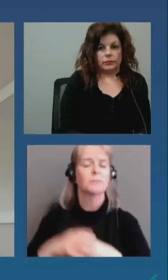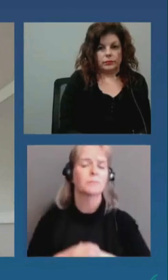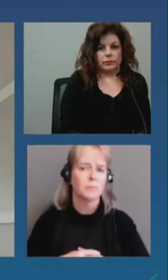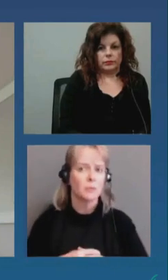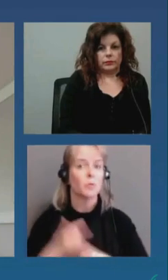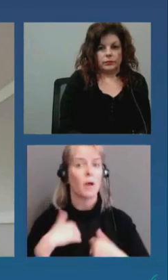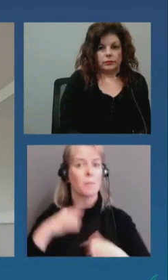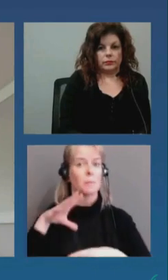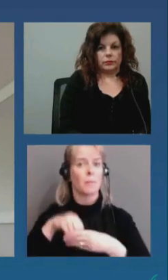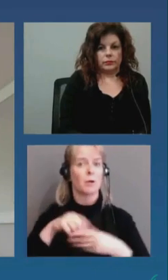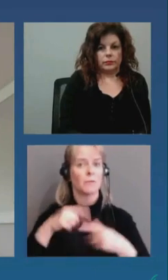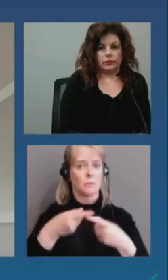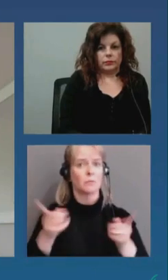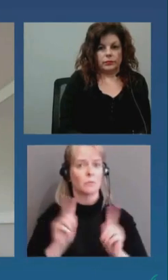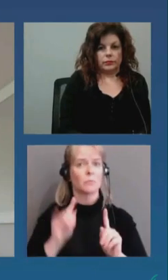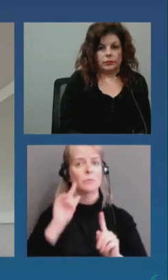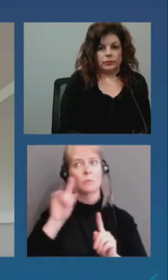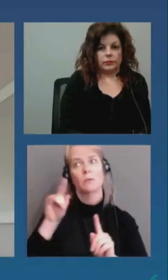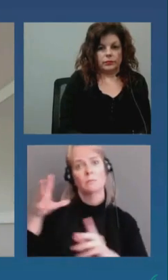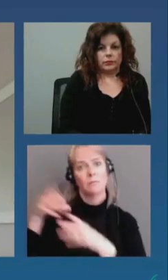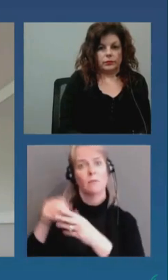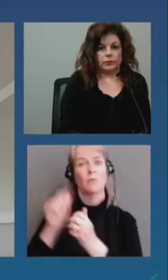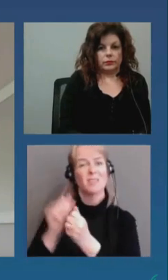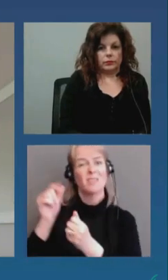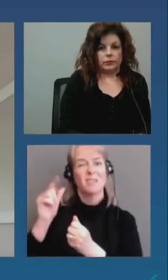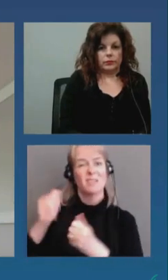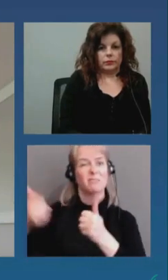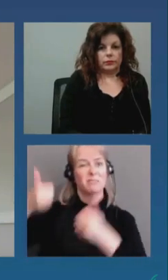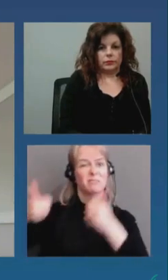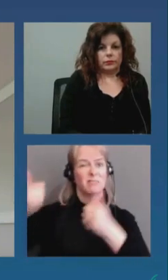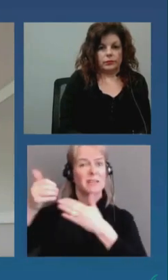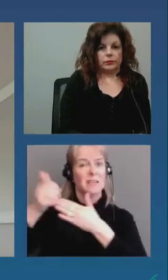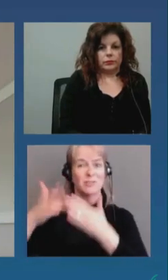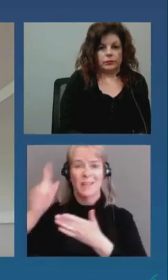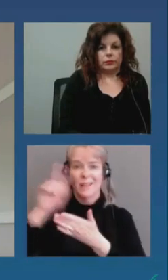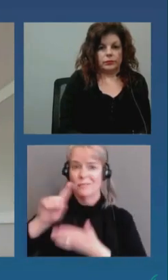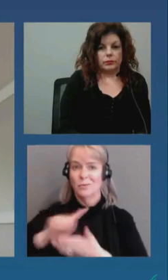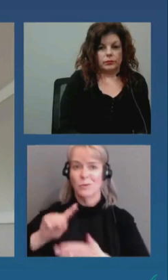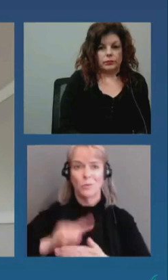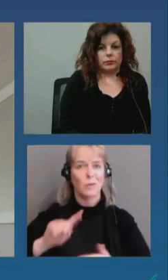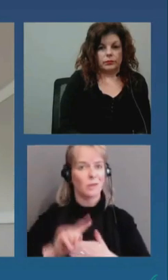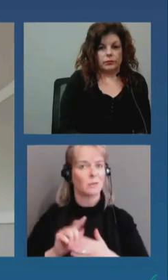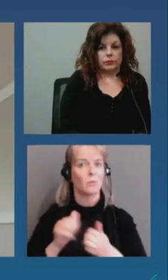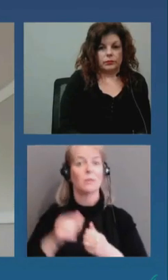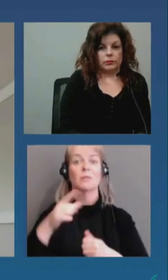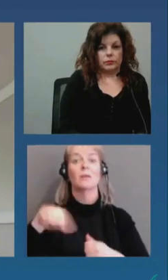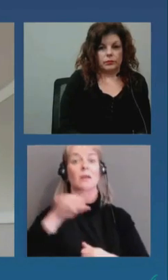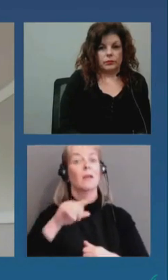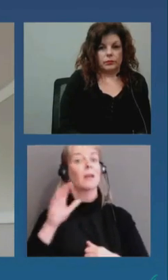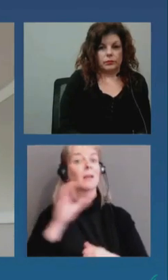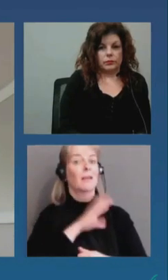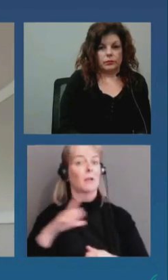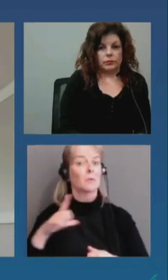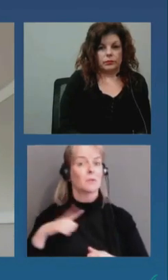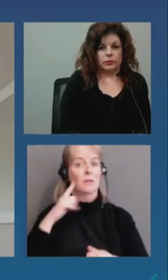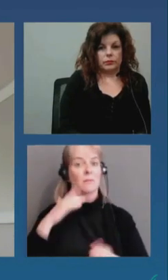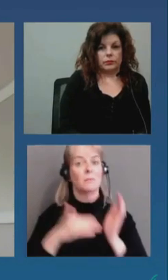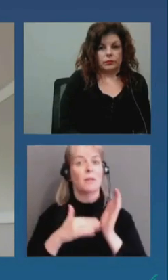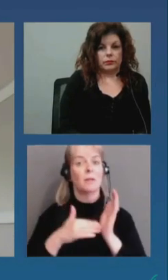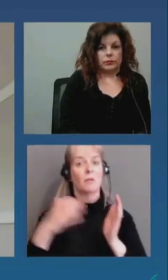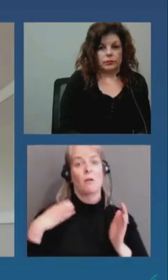ministry leaders every week on behalf of the Council of Medical Officers of Health where we provide strategic advice.